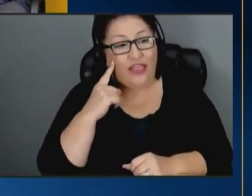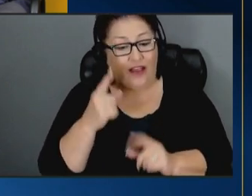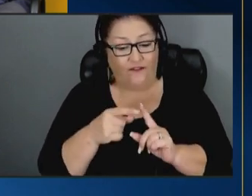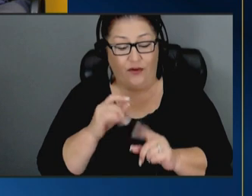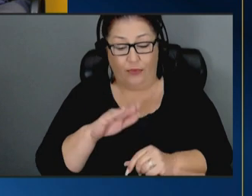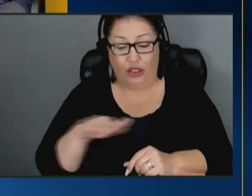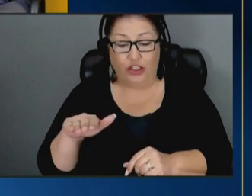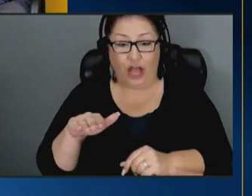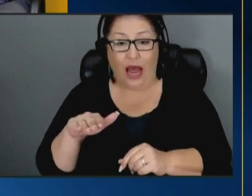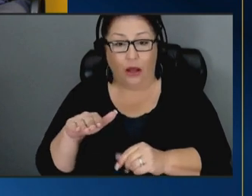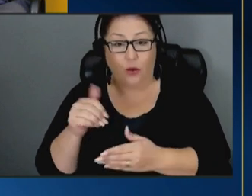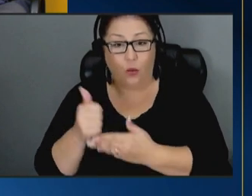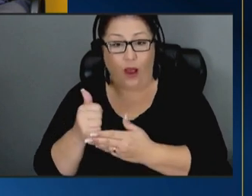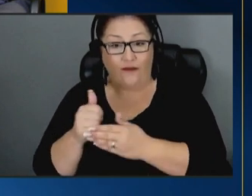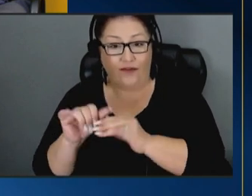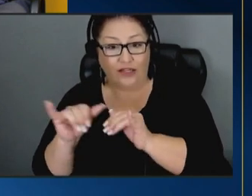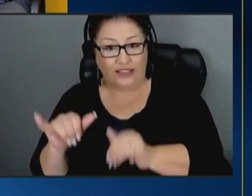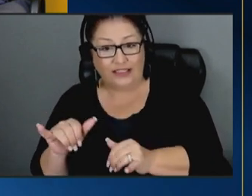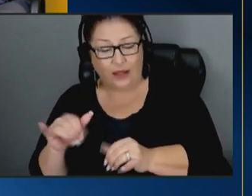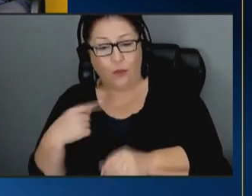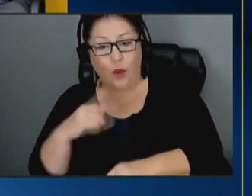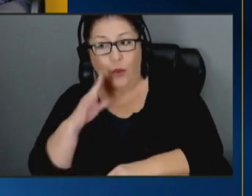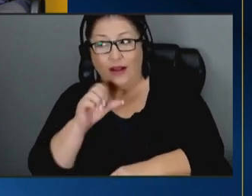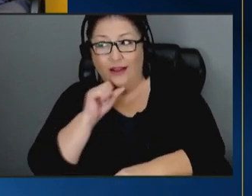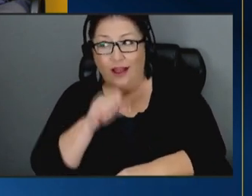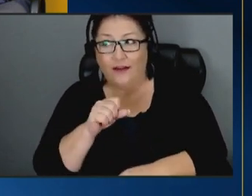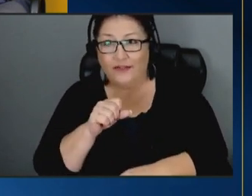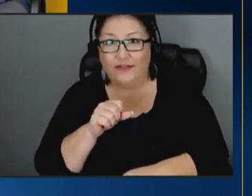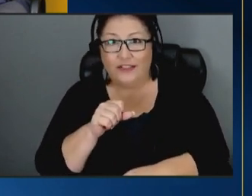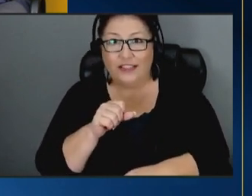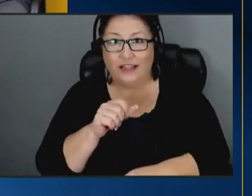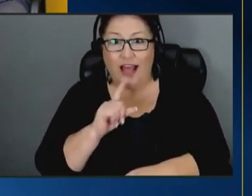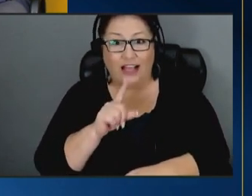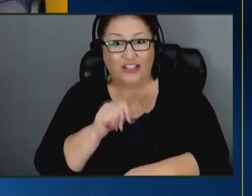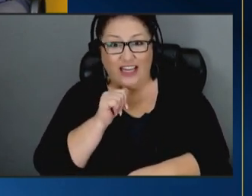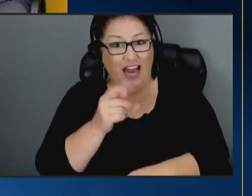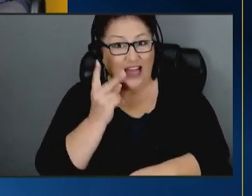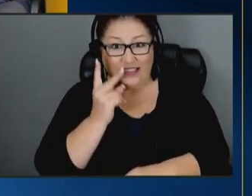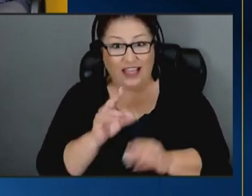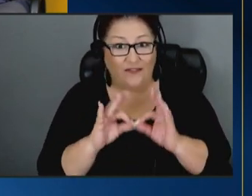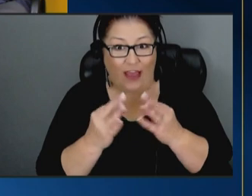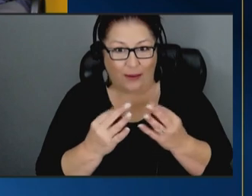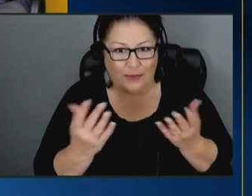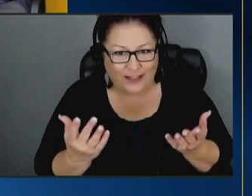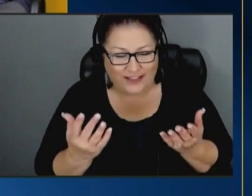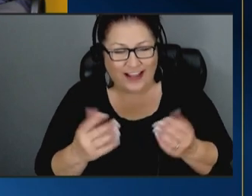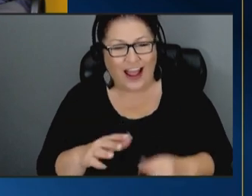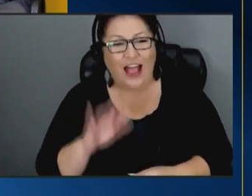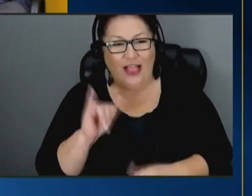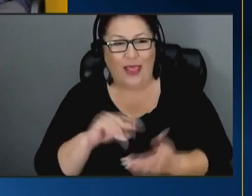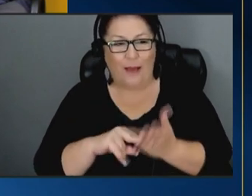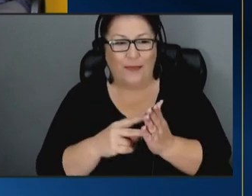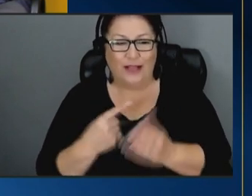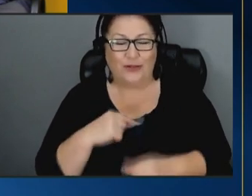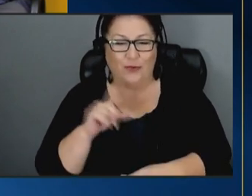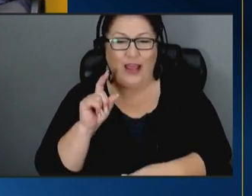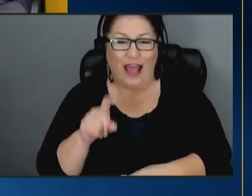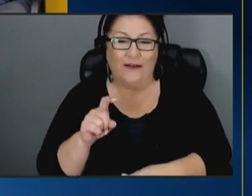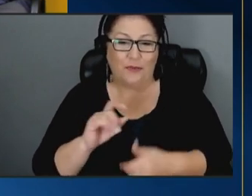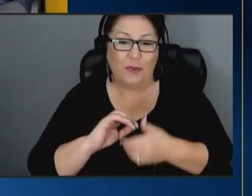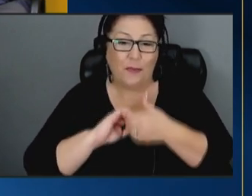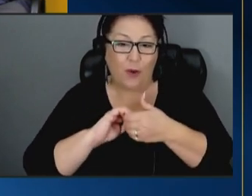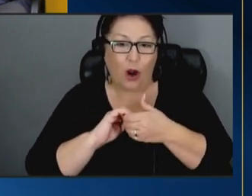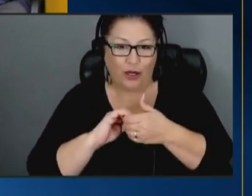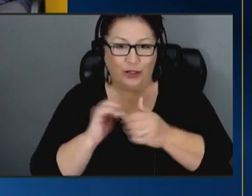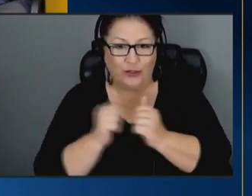end we would love to not actually see families um and and that means we've got to be partners with